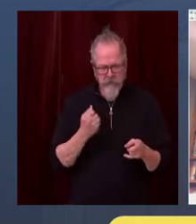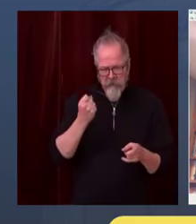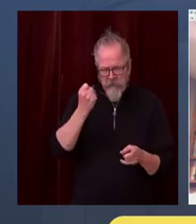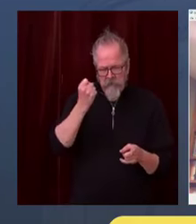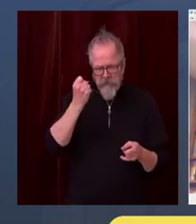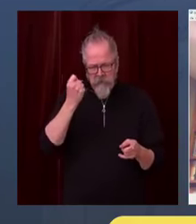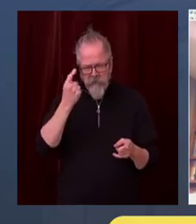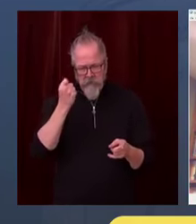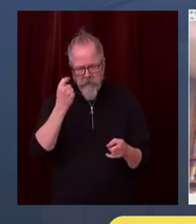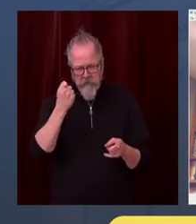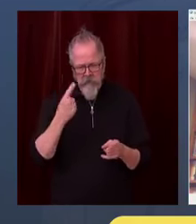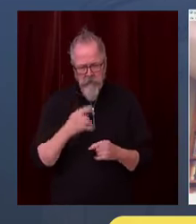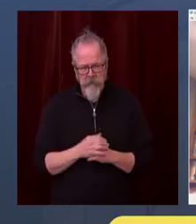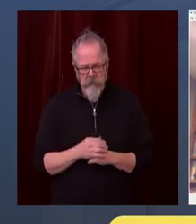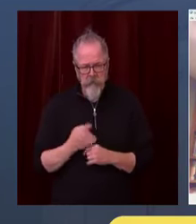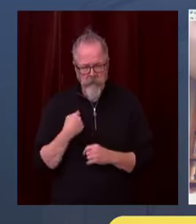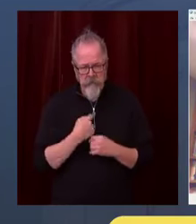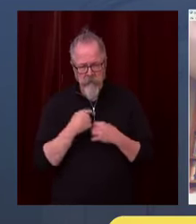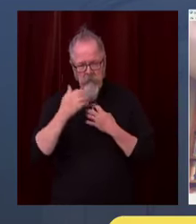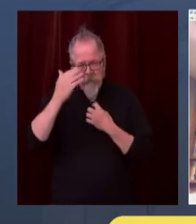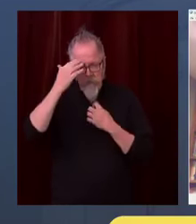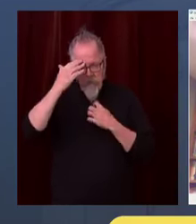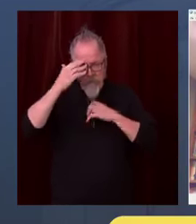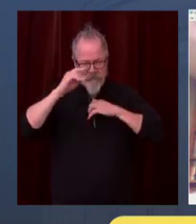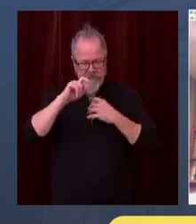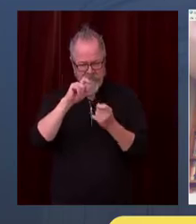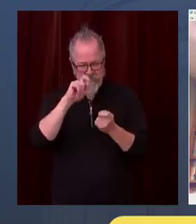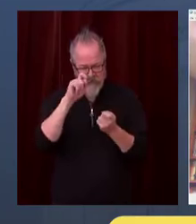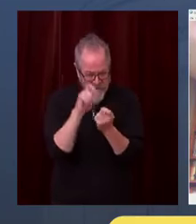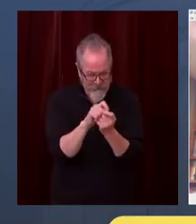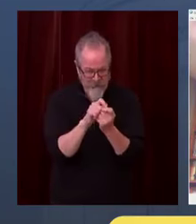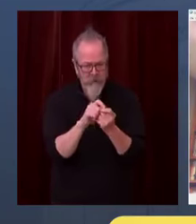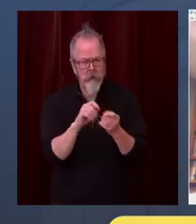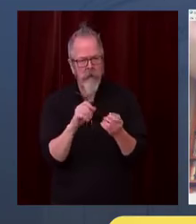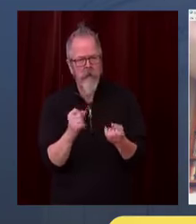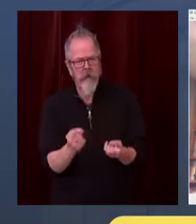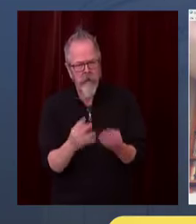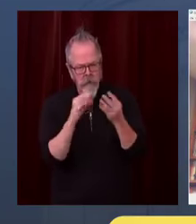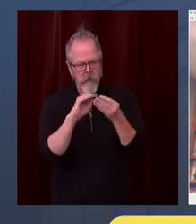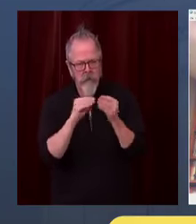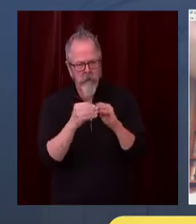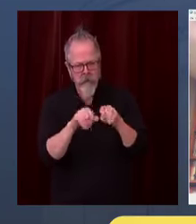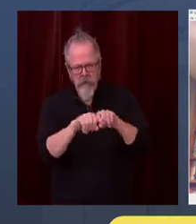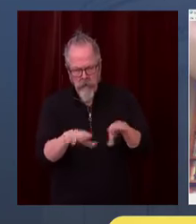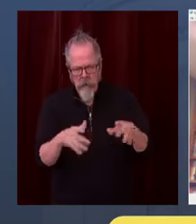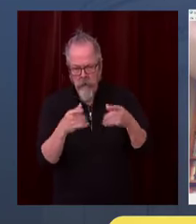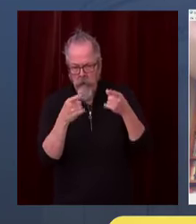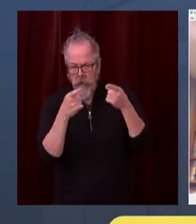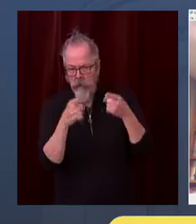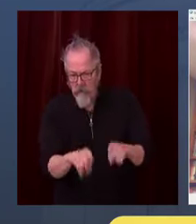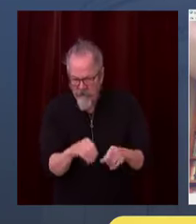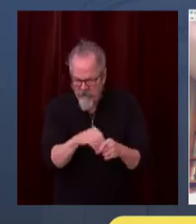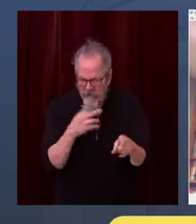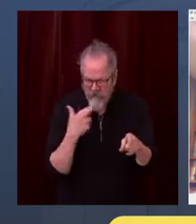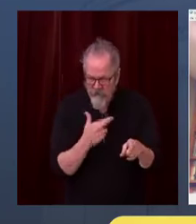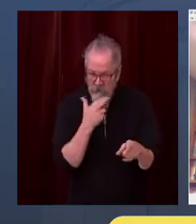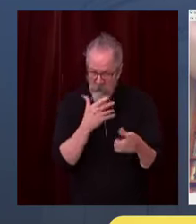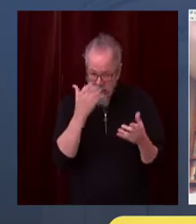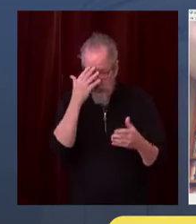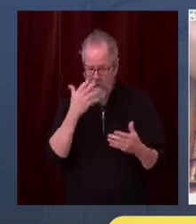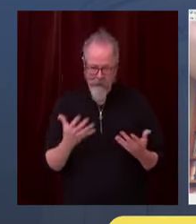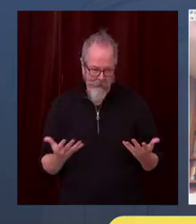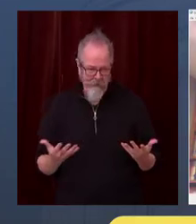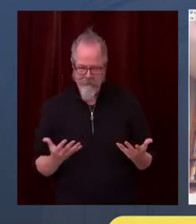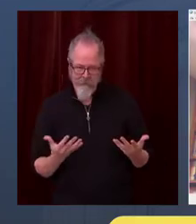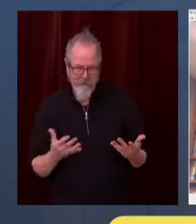So as the governor mentioned, restaurants are the most common site of outbreaks here in our state. If you